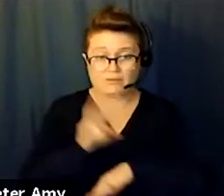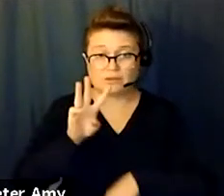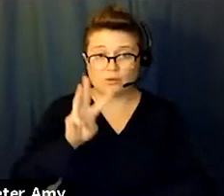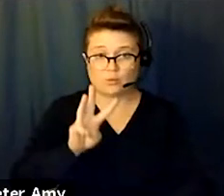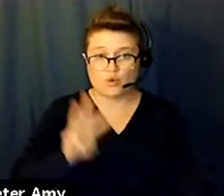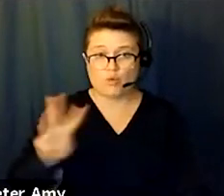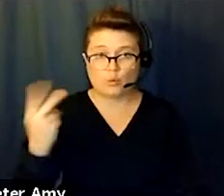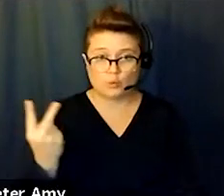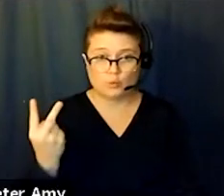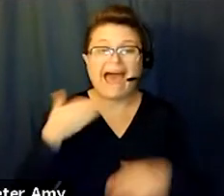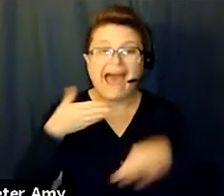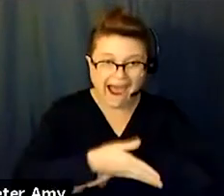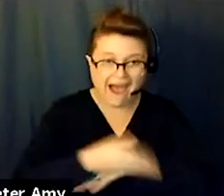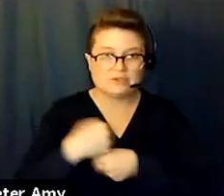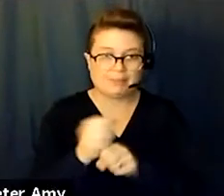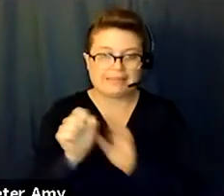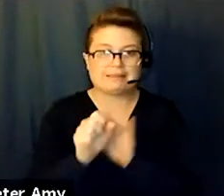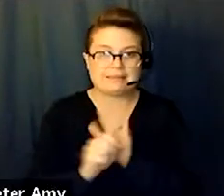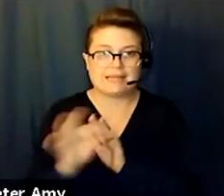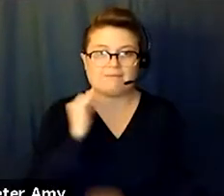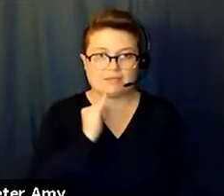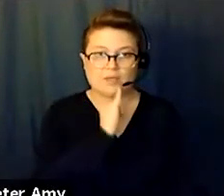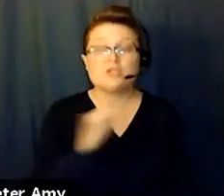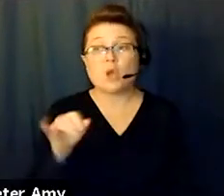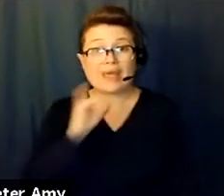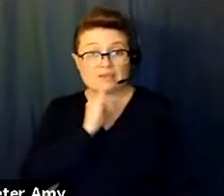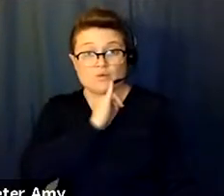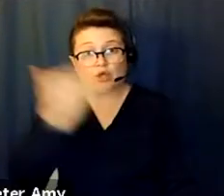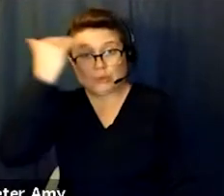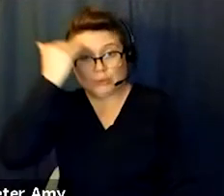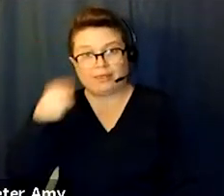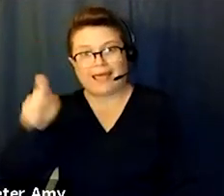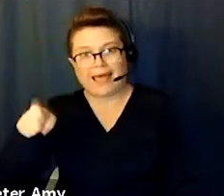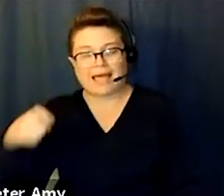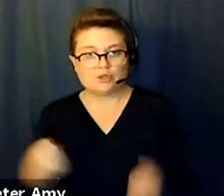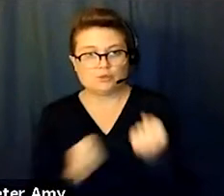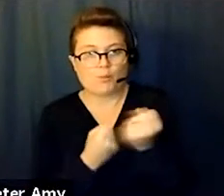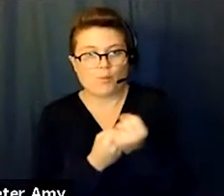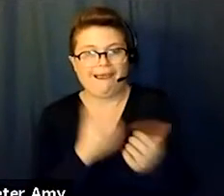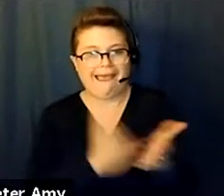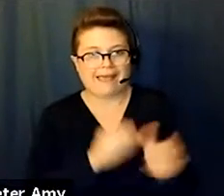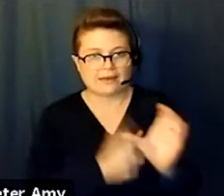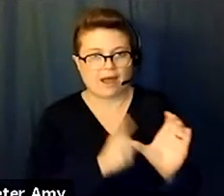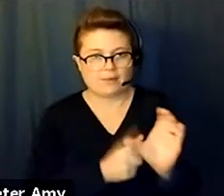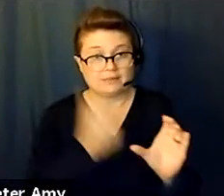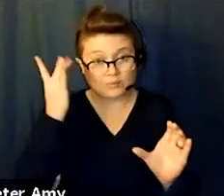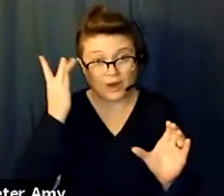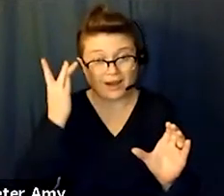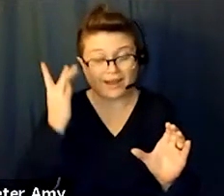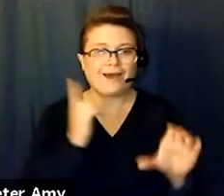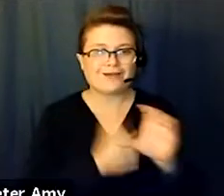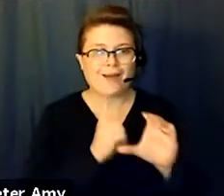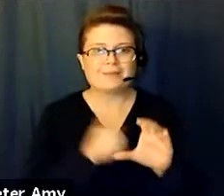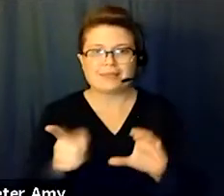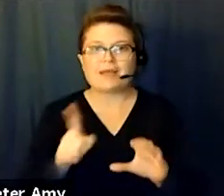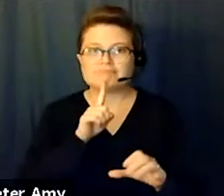creation of the State of Israel. The State of Israel knew that it had to fund anti-communism, because communists are fundamentally